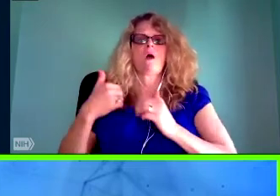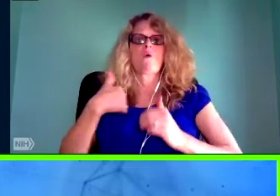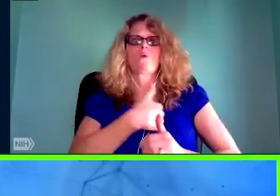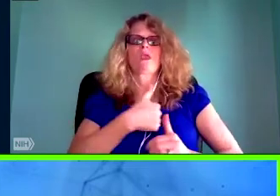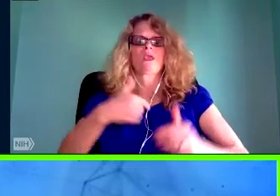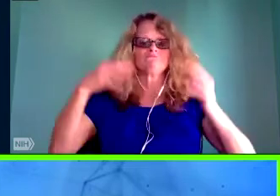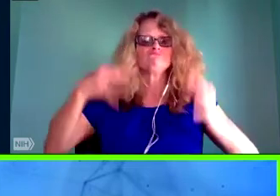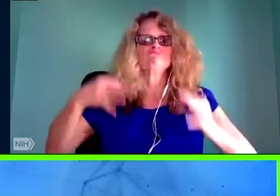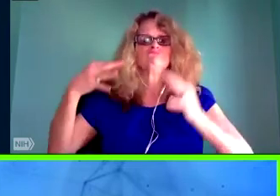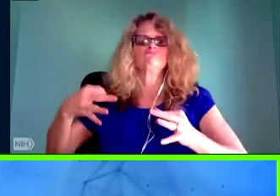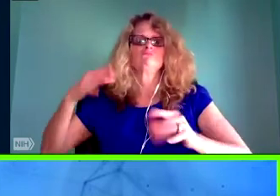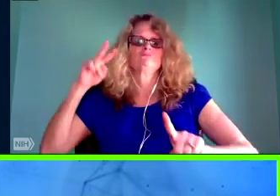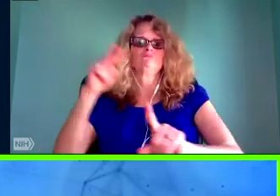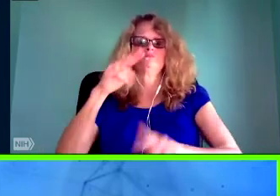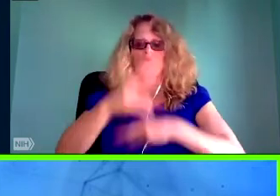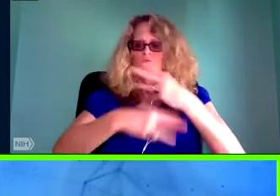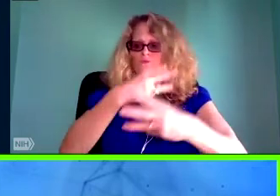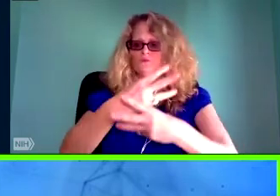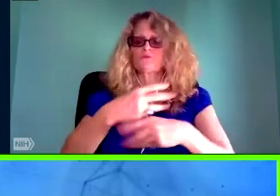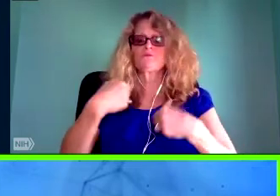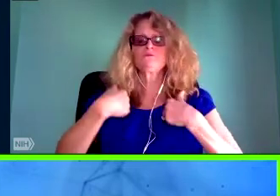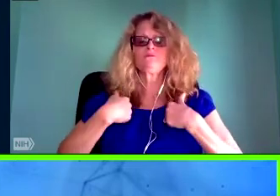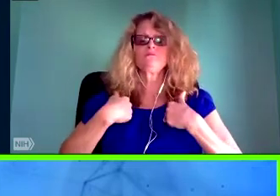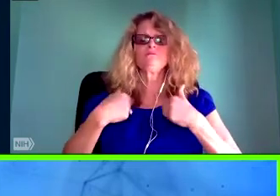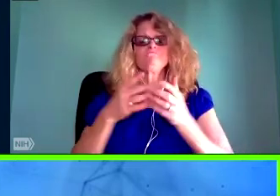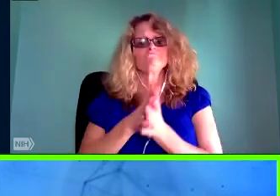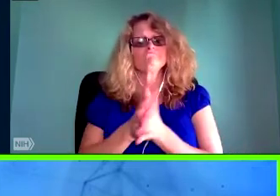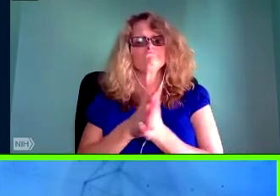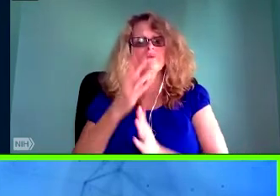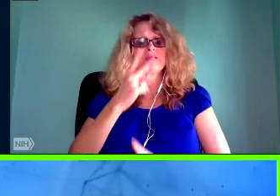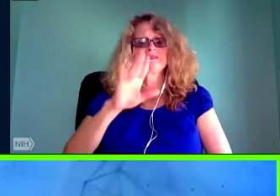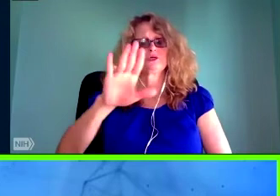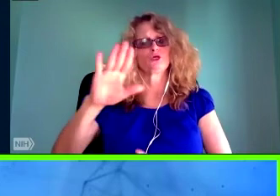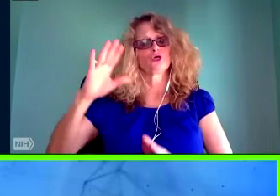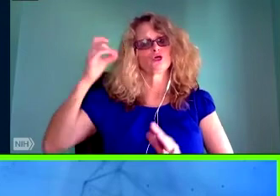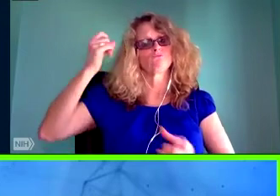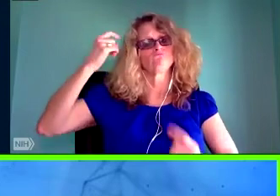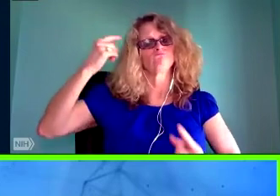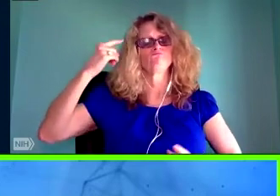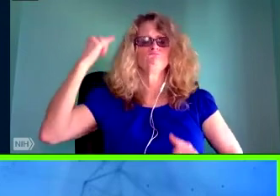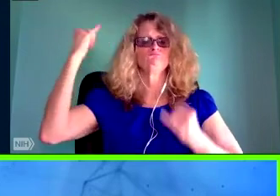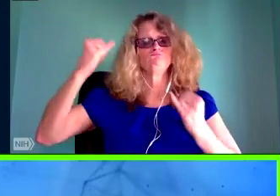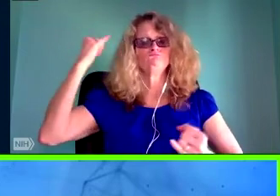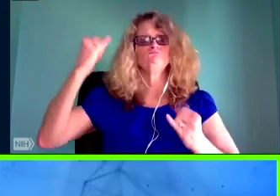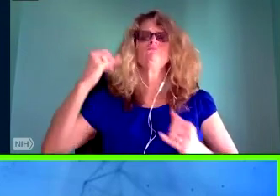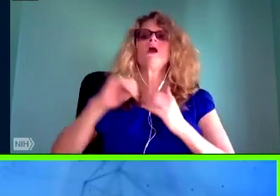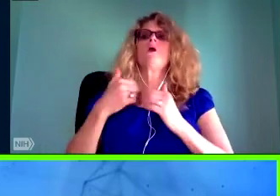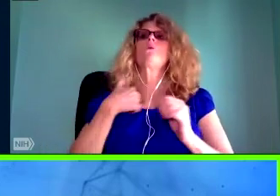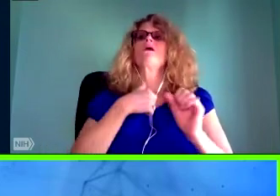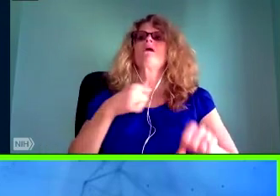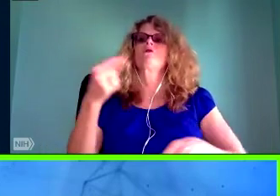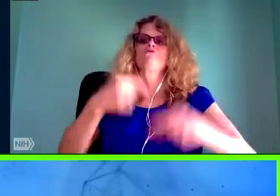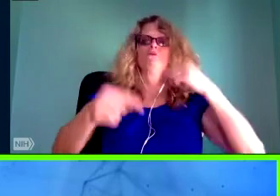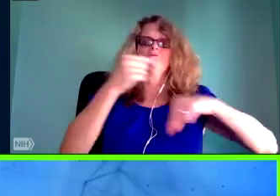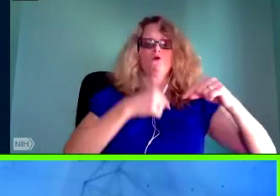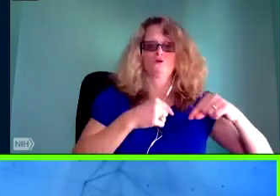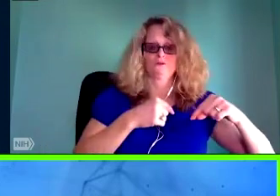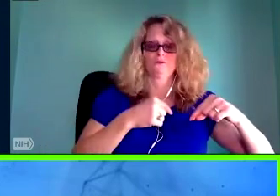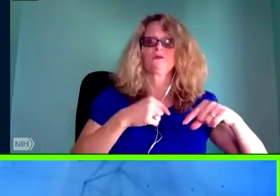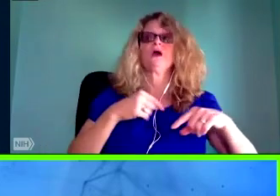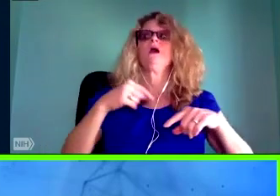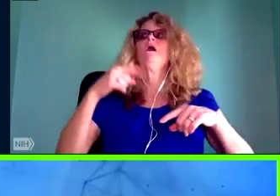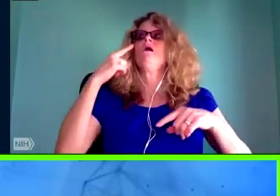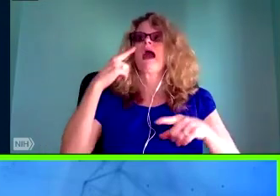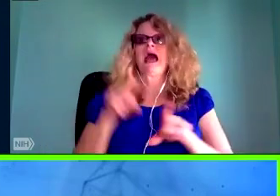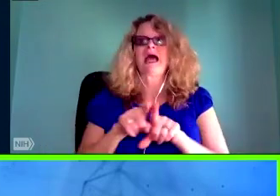questions for Dr. Noble, please make use of the live feedback button to submit your questions. You will find this